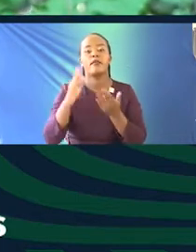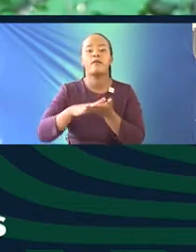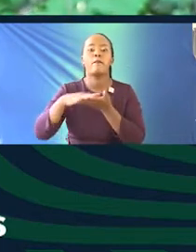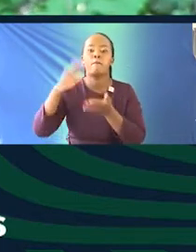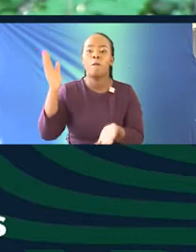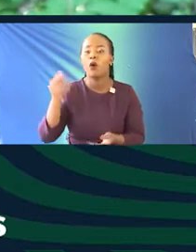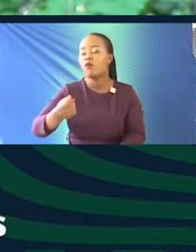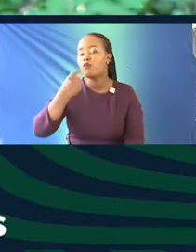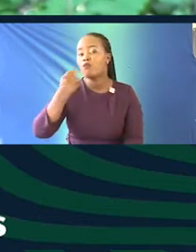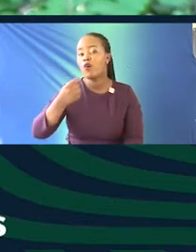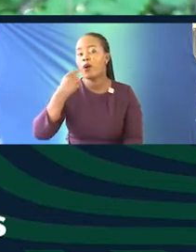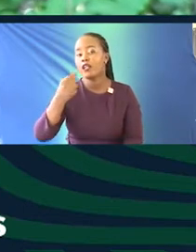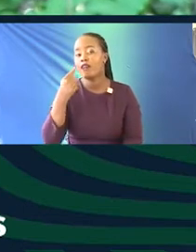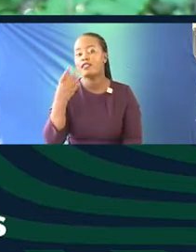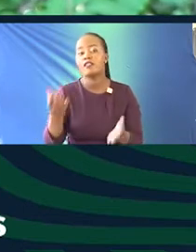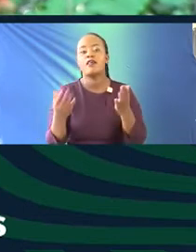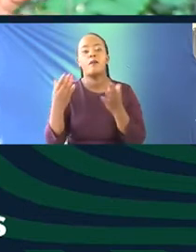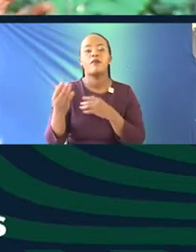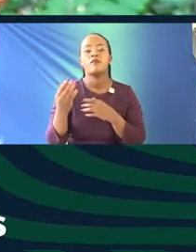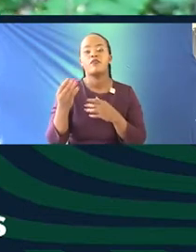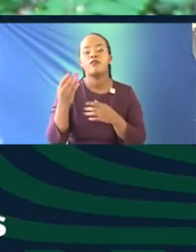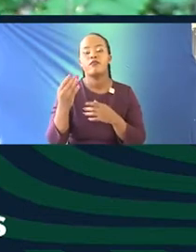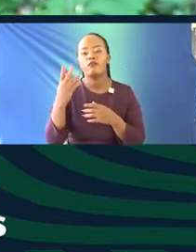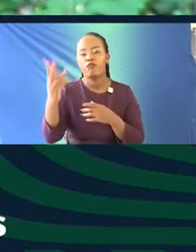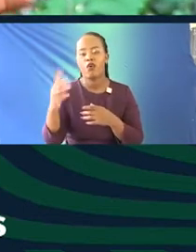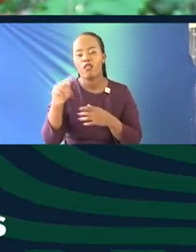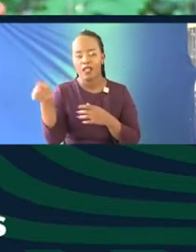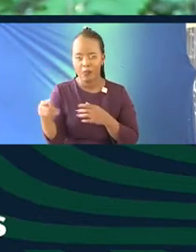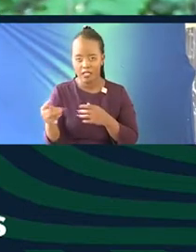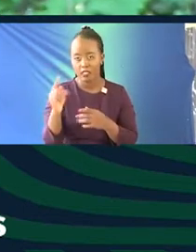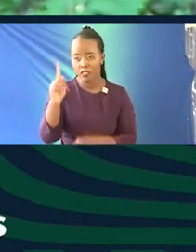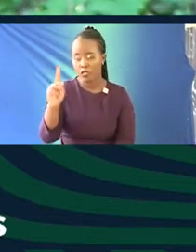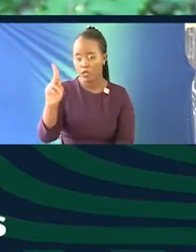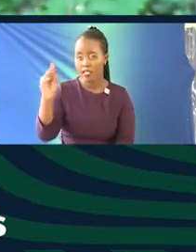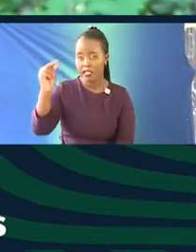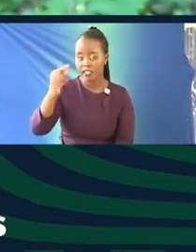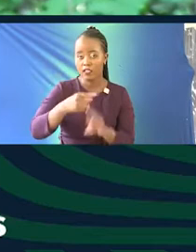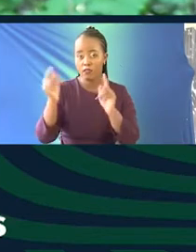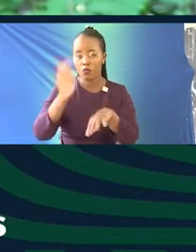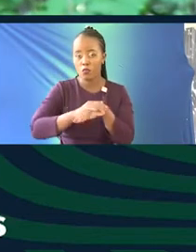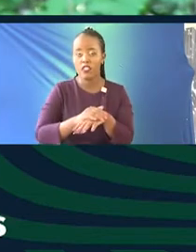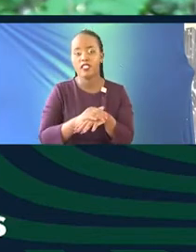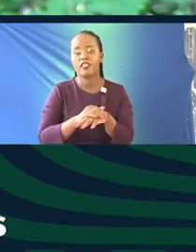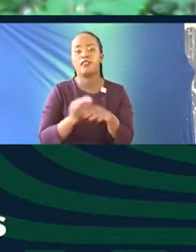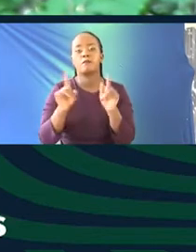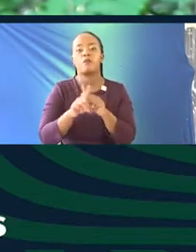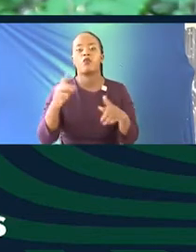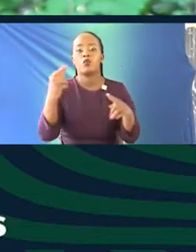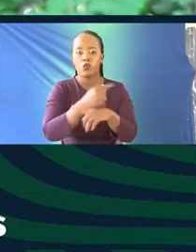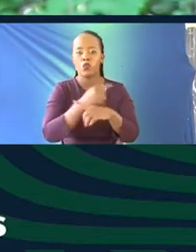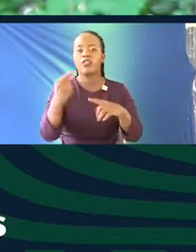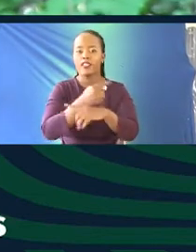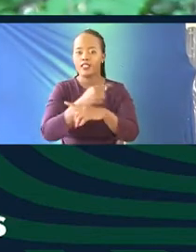herbs. Let's say, we could be paying anything like $4 a kilo or $5 a kilo compared to what they even get for their tea. The trade